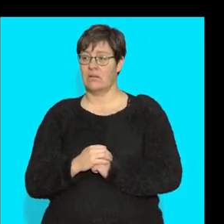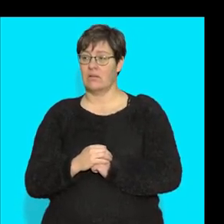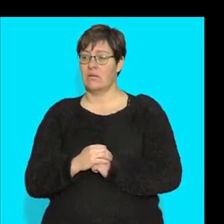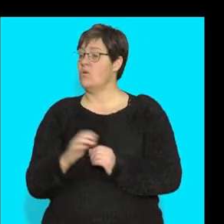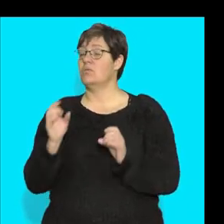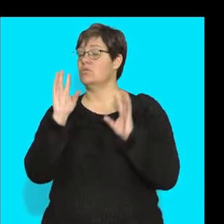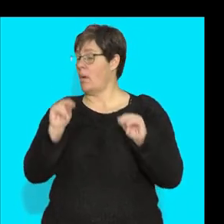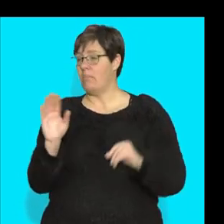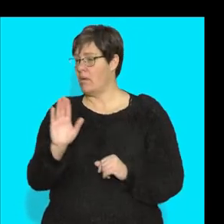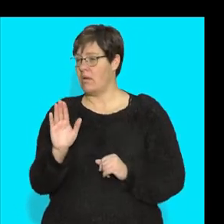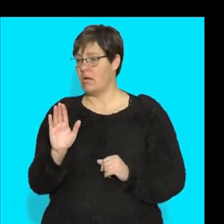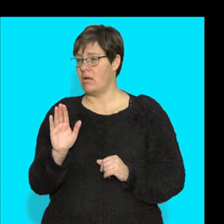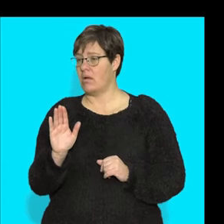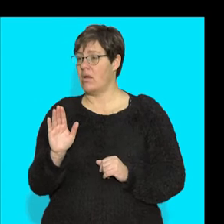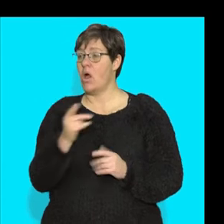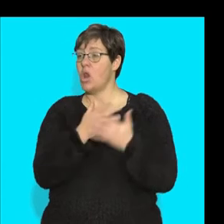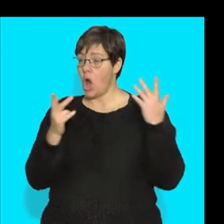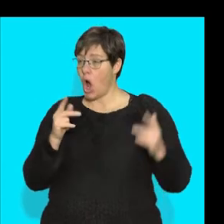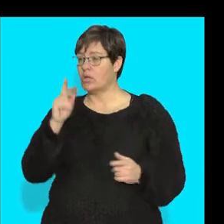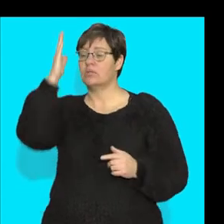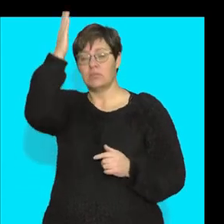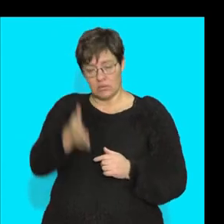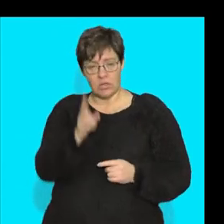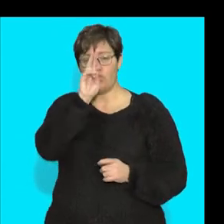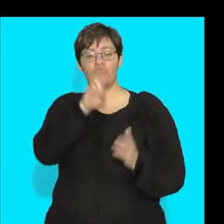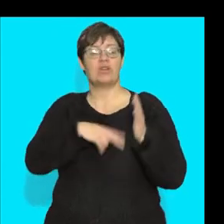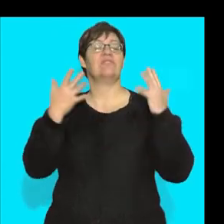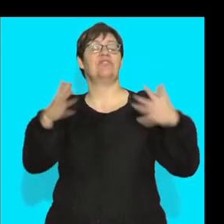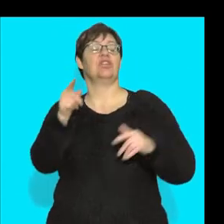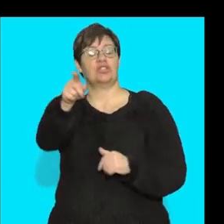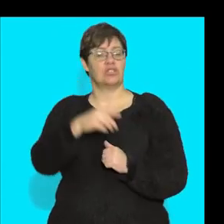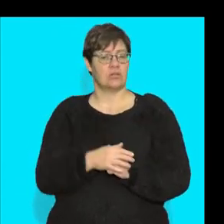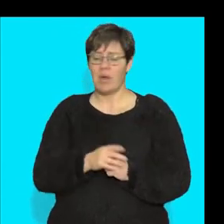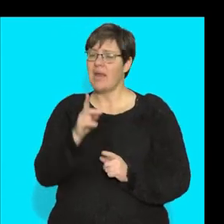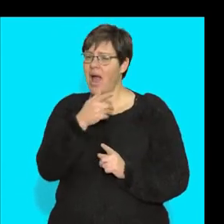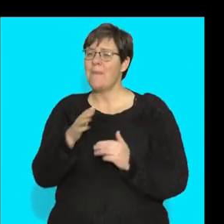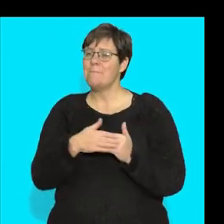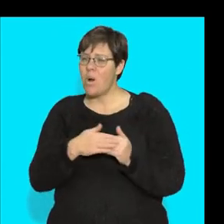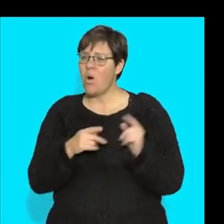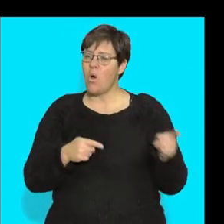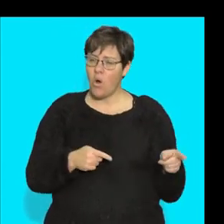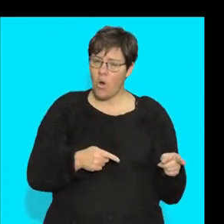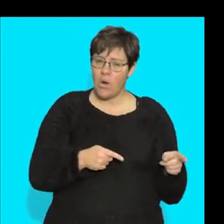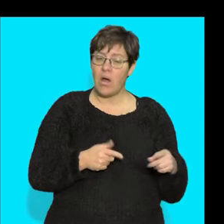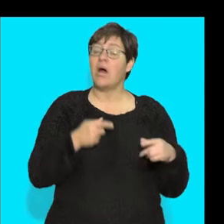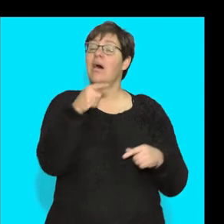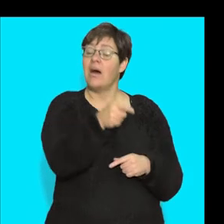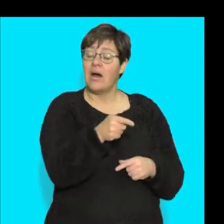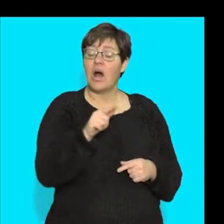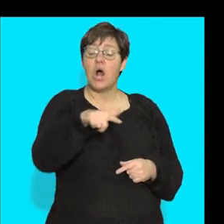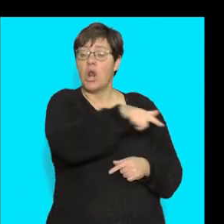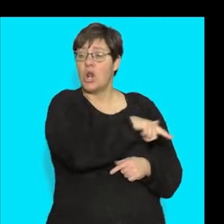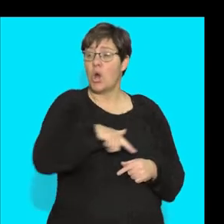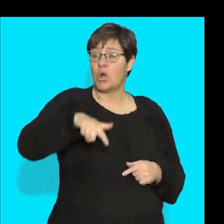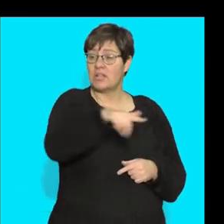don't stop there. A lot of you stop at that sentence. But it says, in the